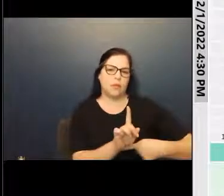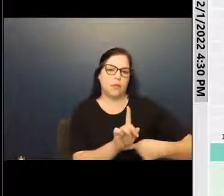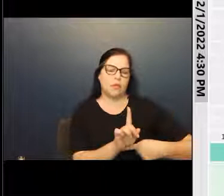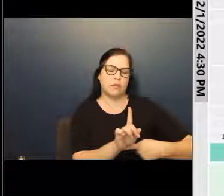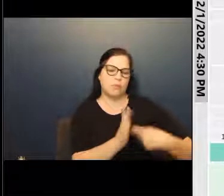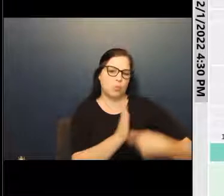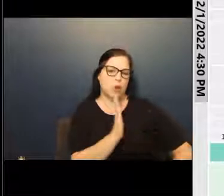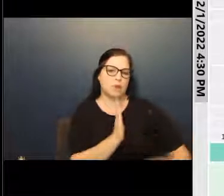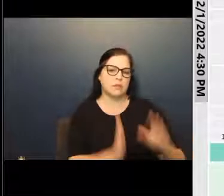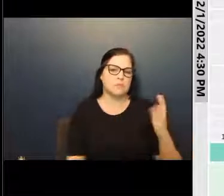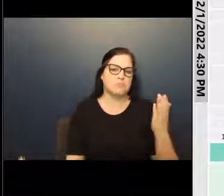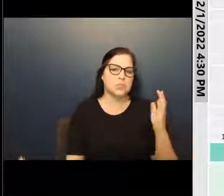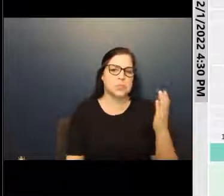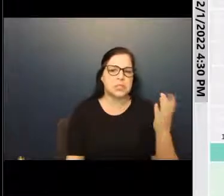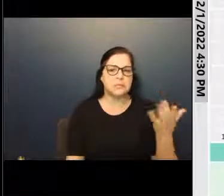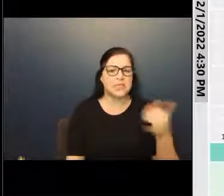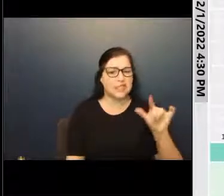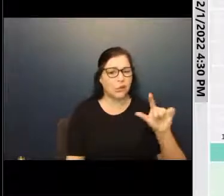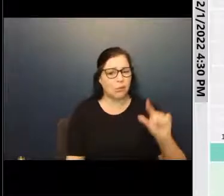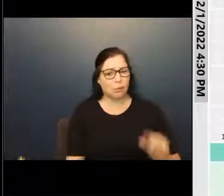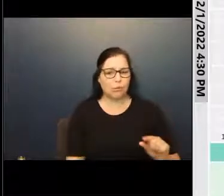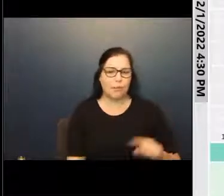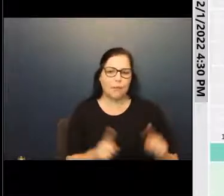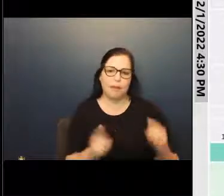that seems, uh, still low, but fair.